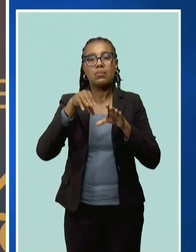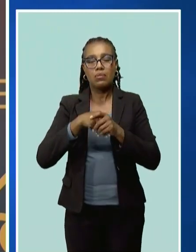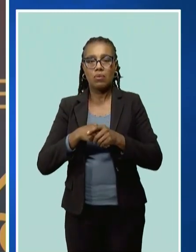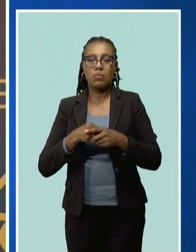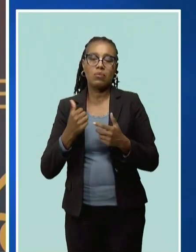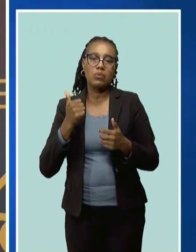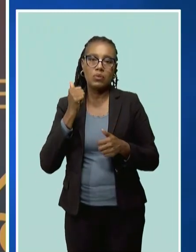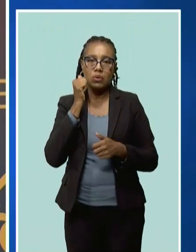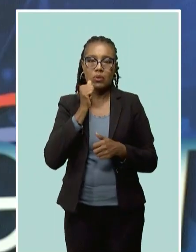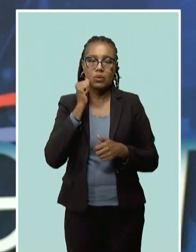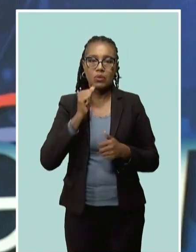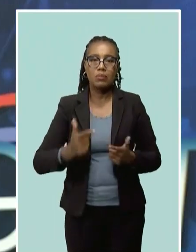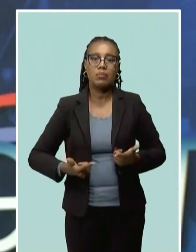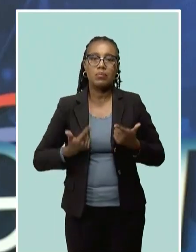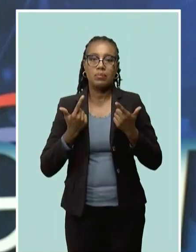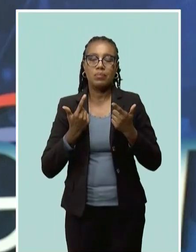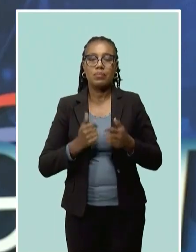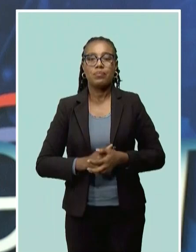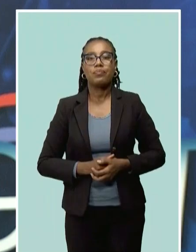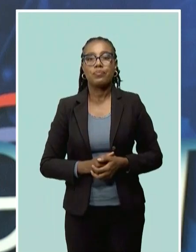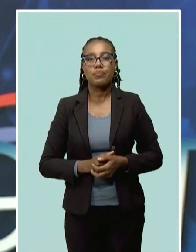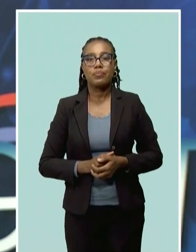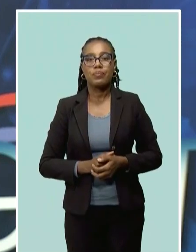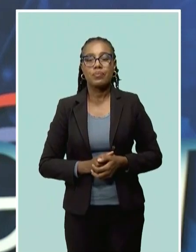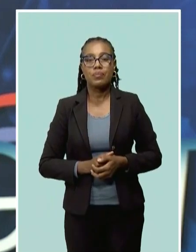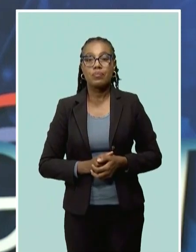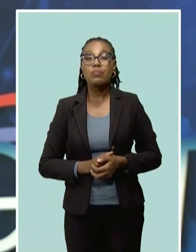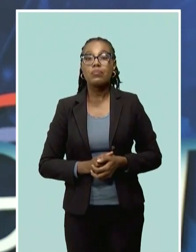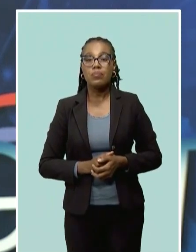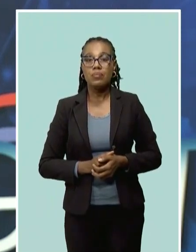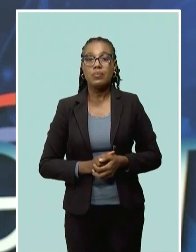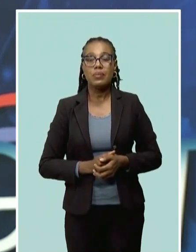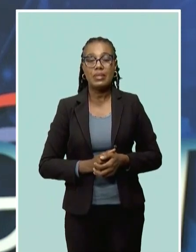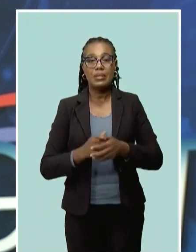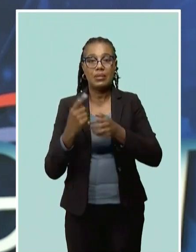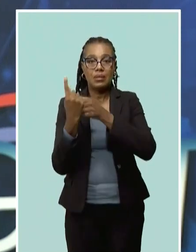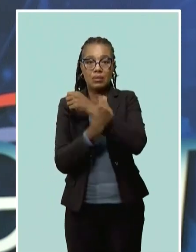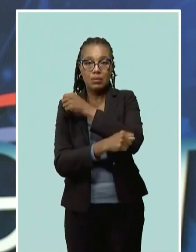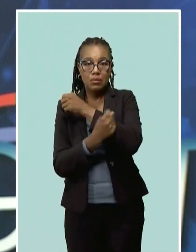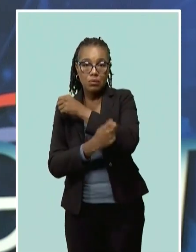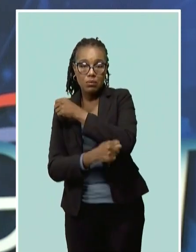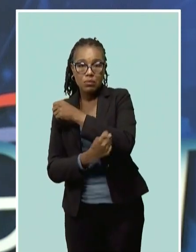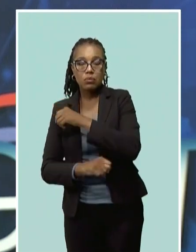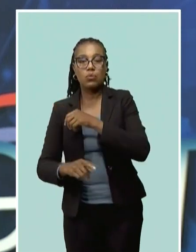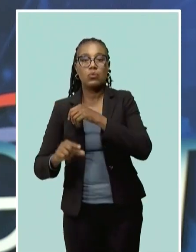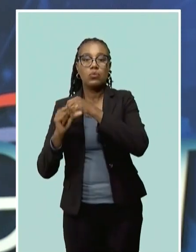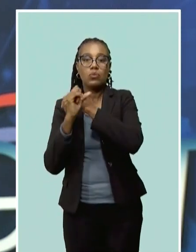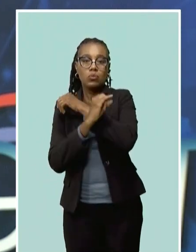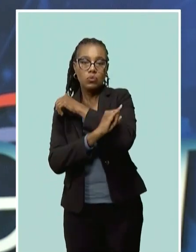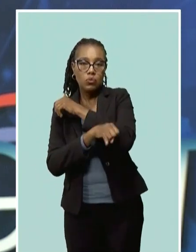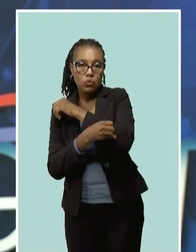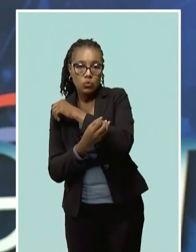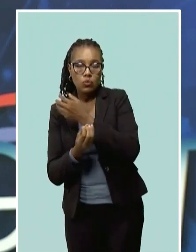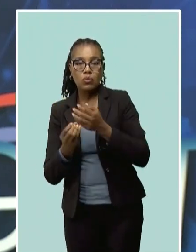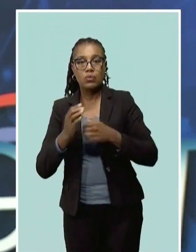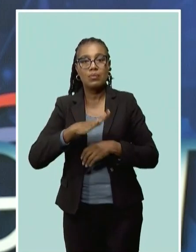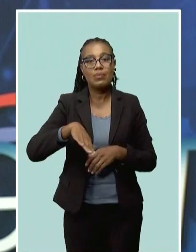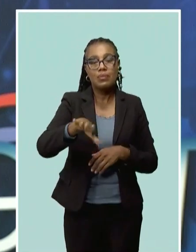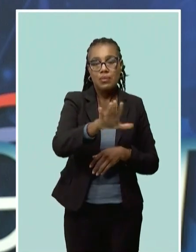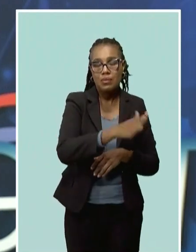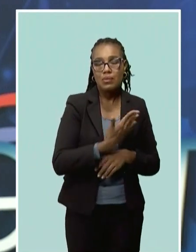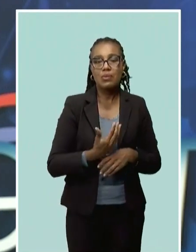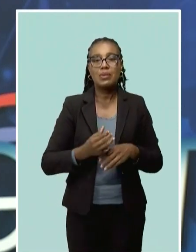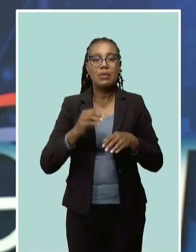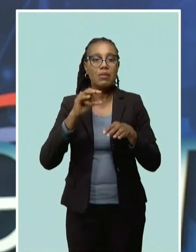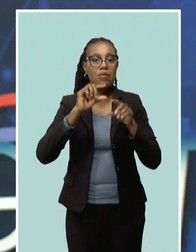lives. Several needy families in the St. Thomas and St. Joseph areas are to receive much needed assistance